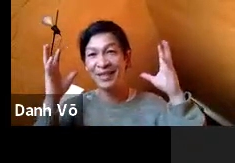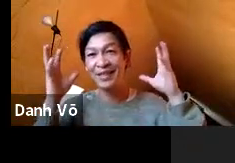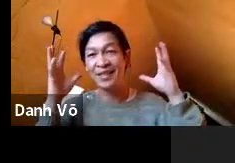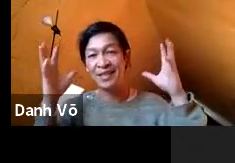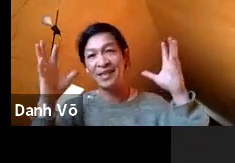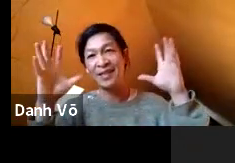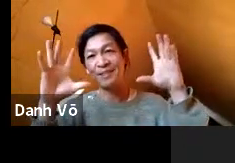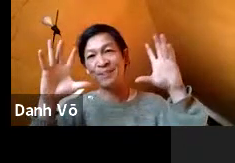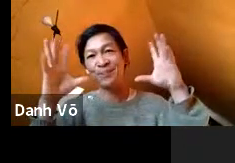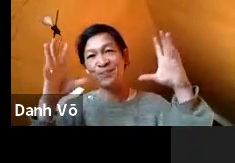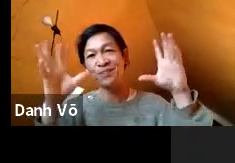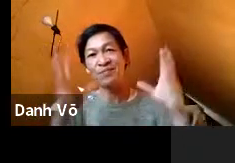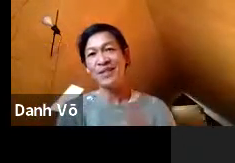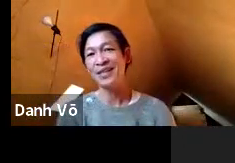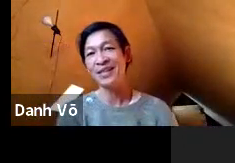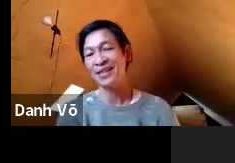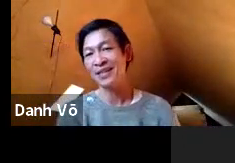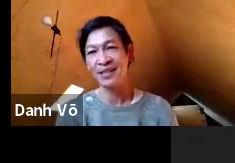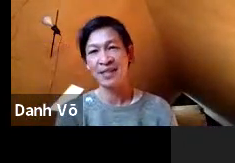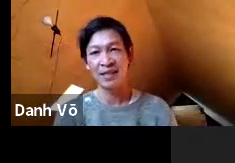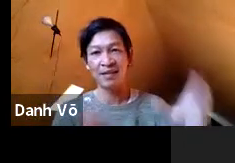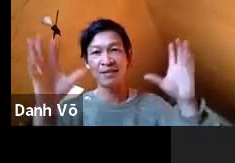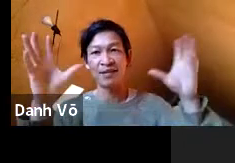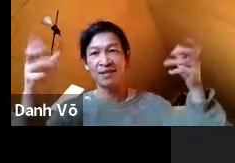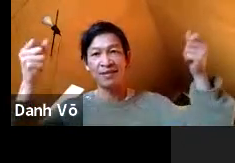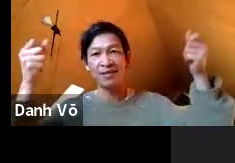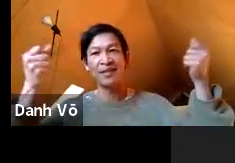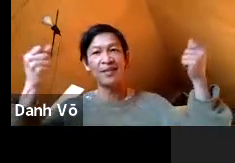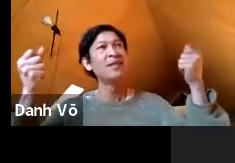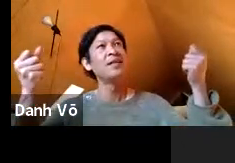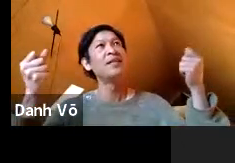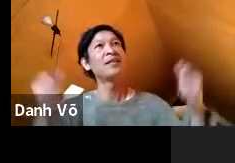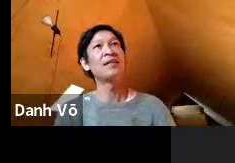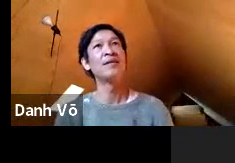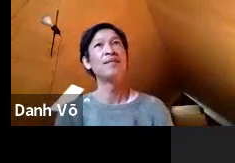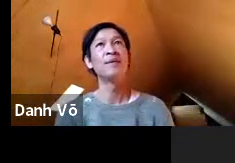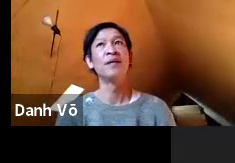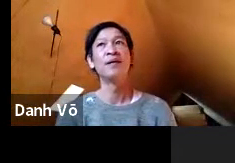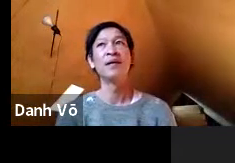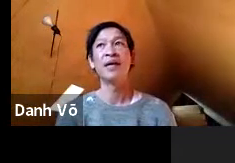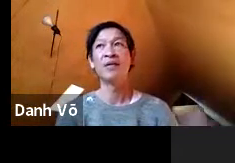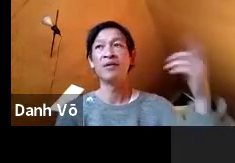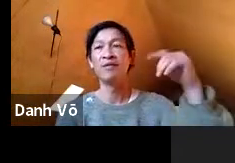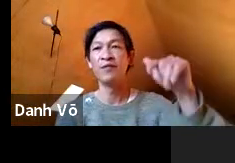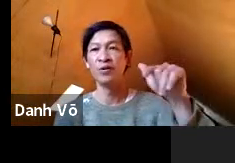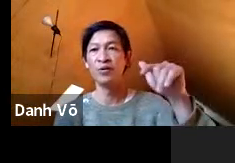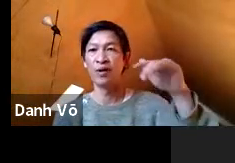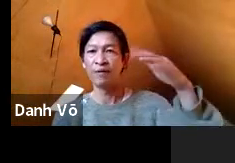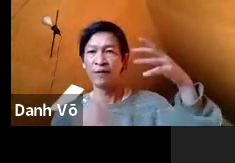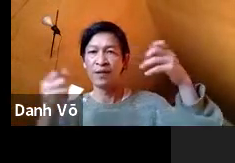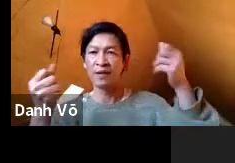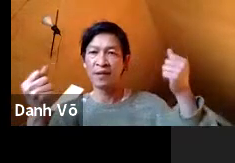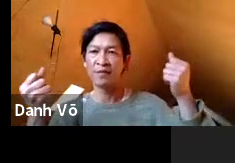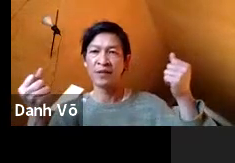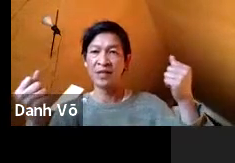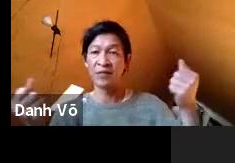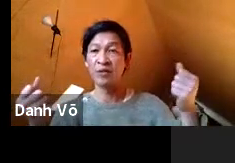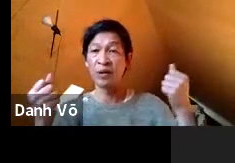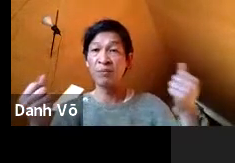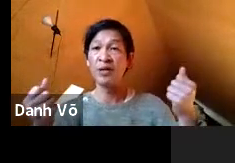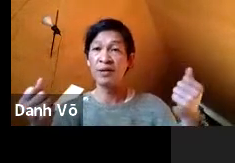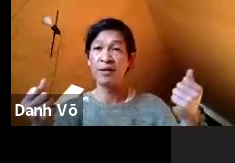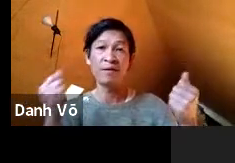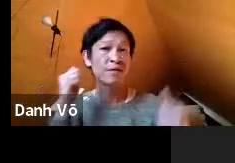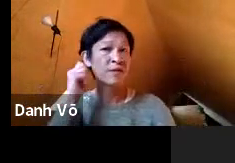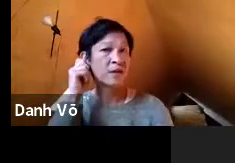painting and it's a, it's a, it's a, it's, it's a aerial view of a, of a